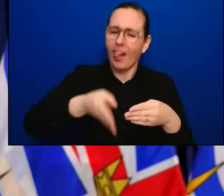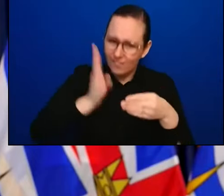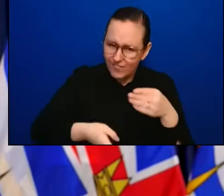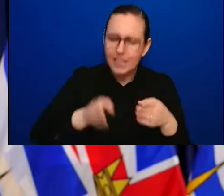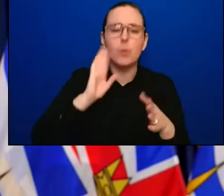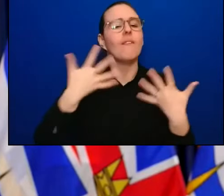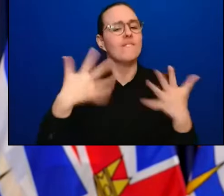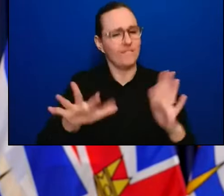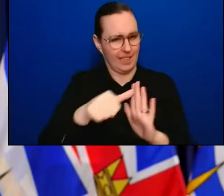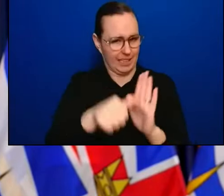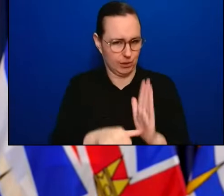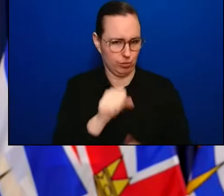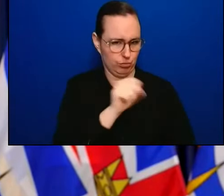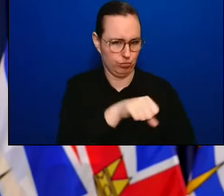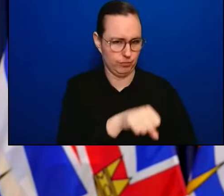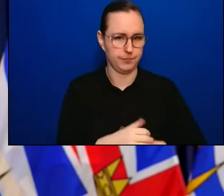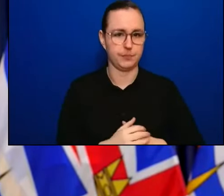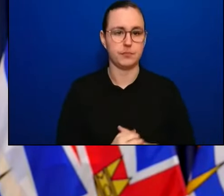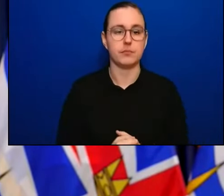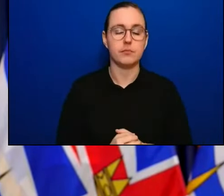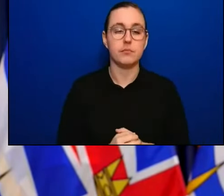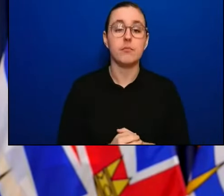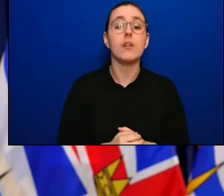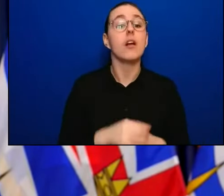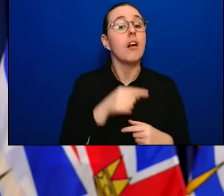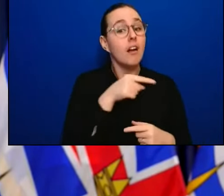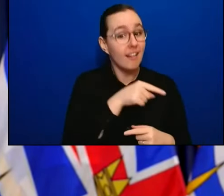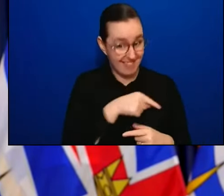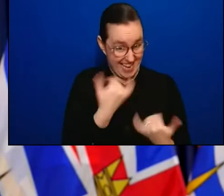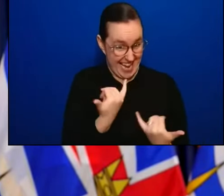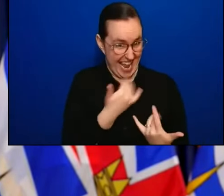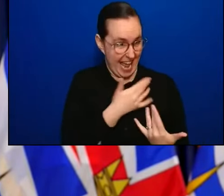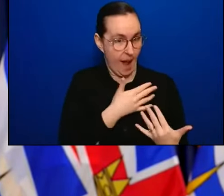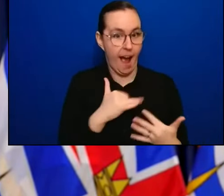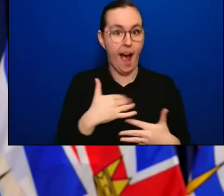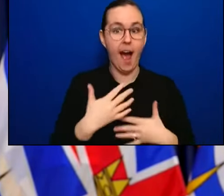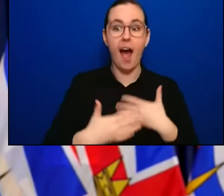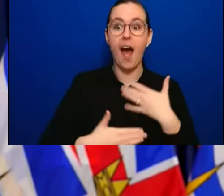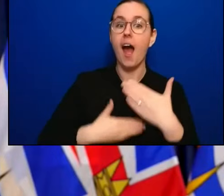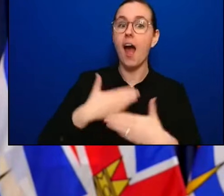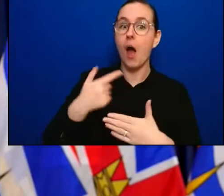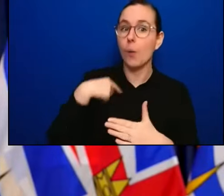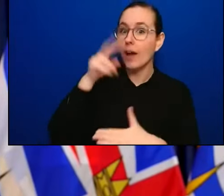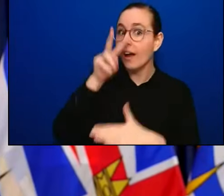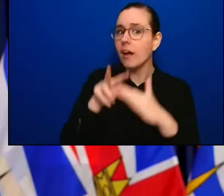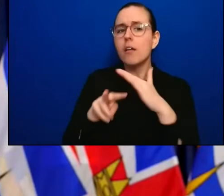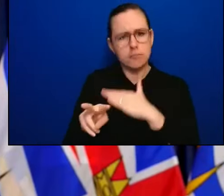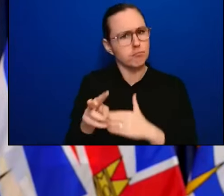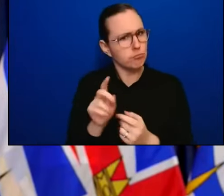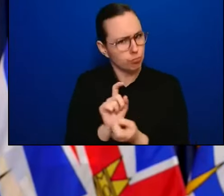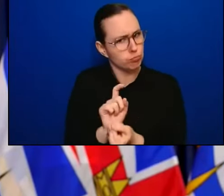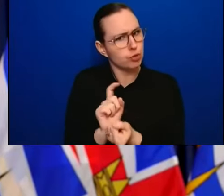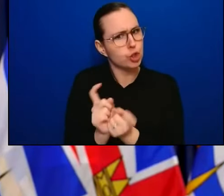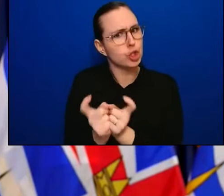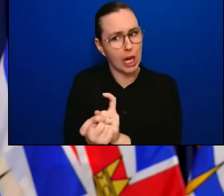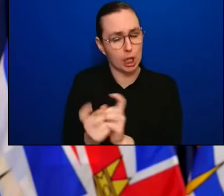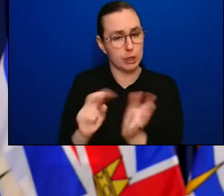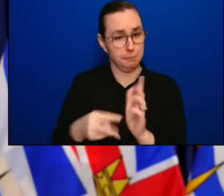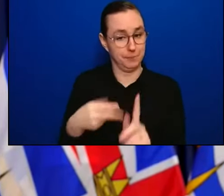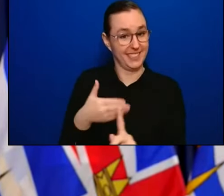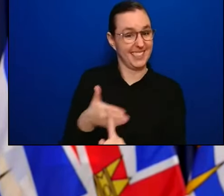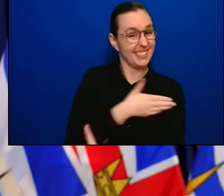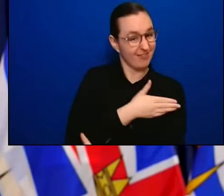I think each of us going at our own pace and adapting to these changes has continued to make a difference by taking care in our actions and